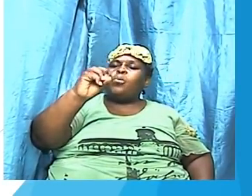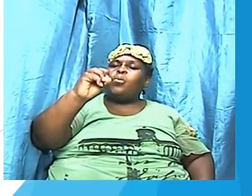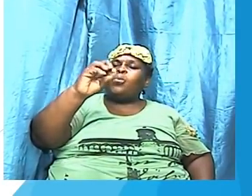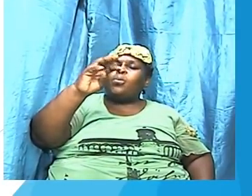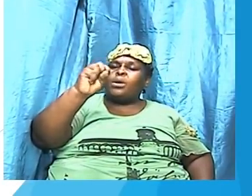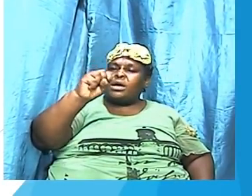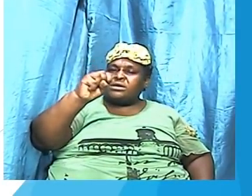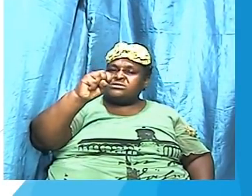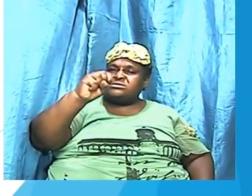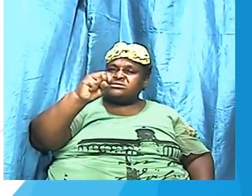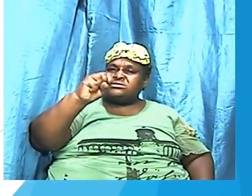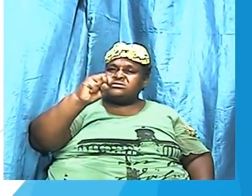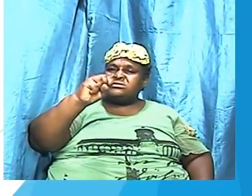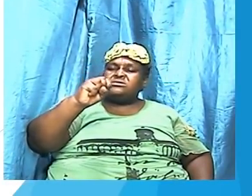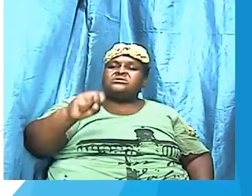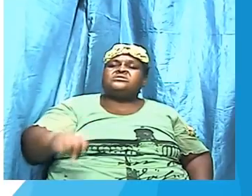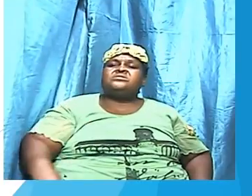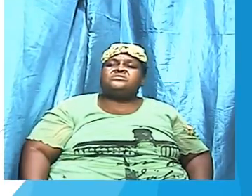pronounced